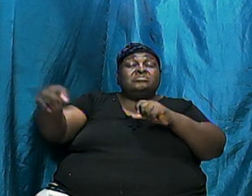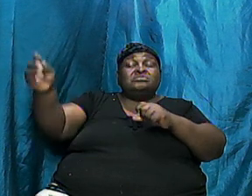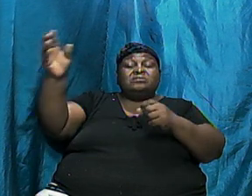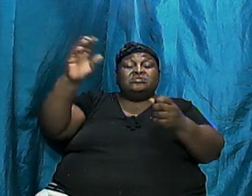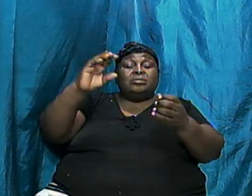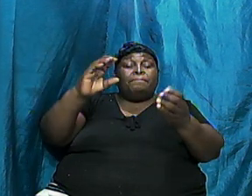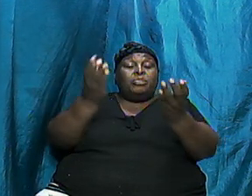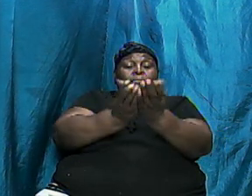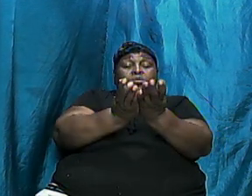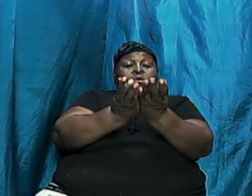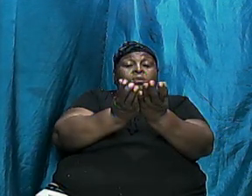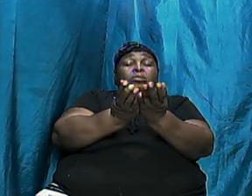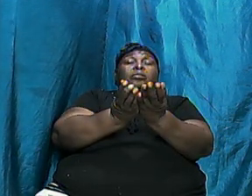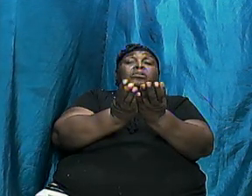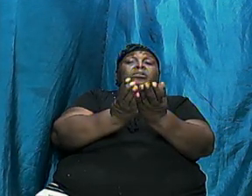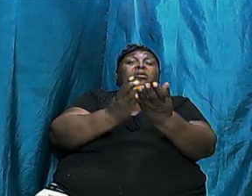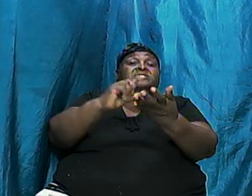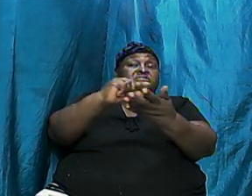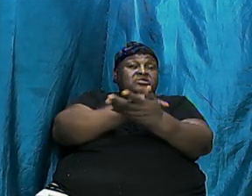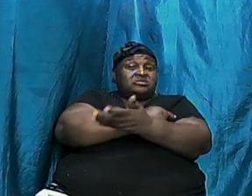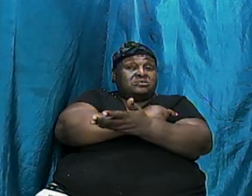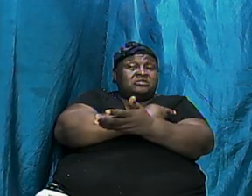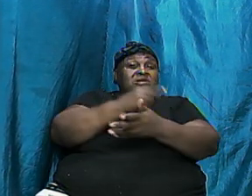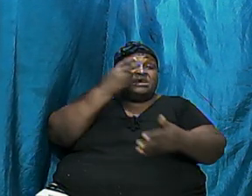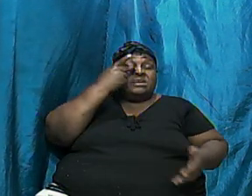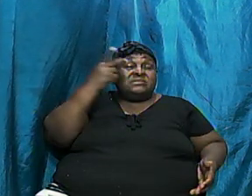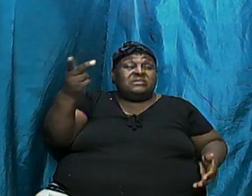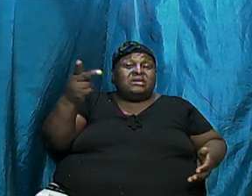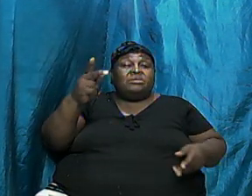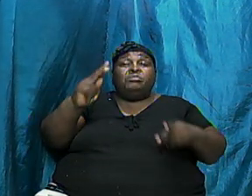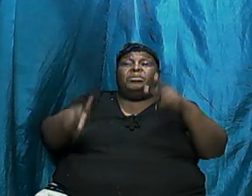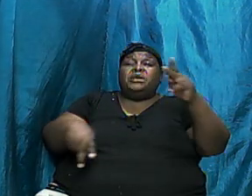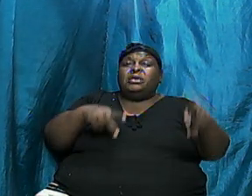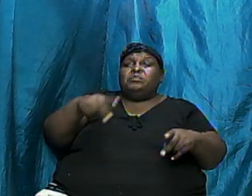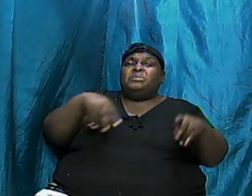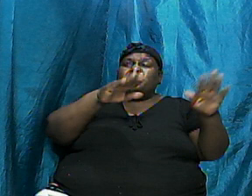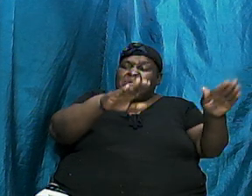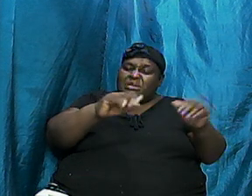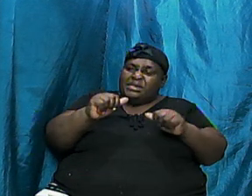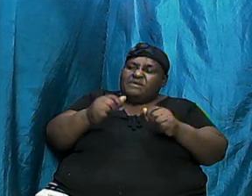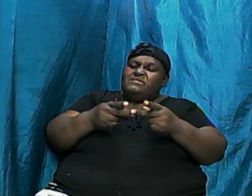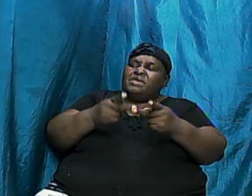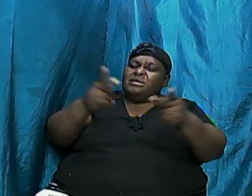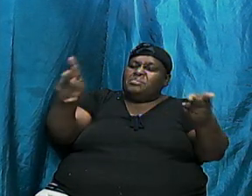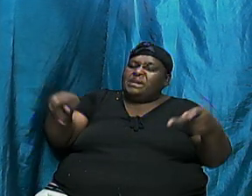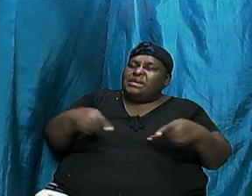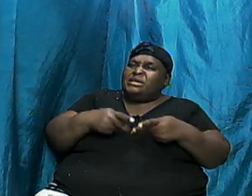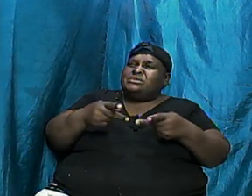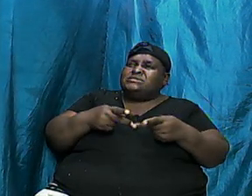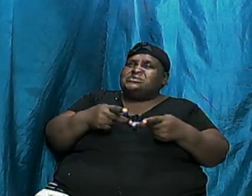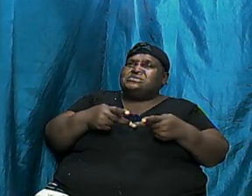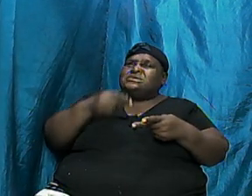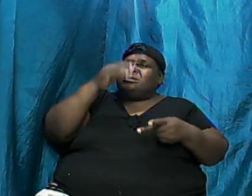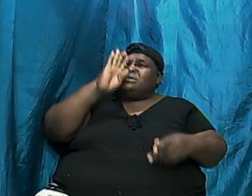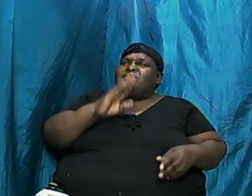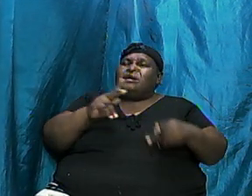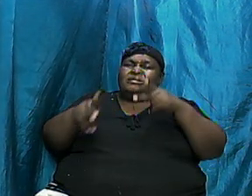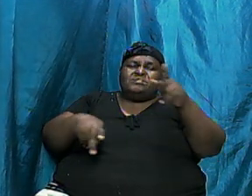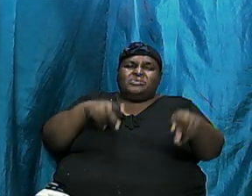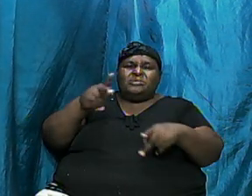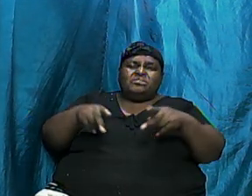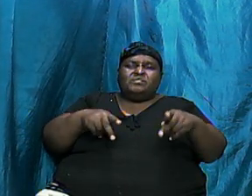And we are seeing that folks left their place of being godly people.